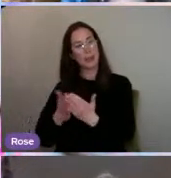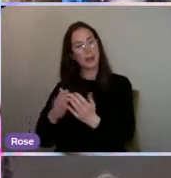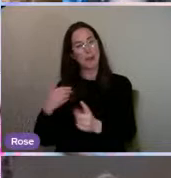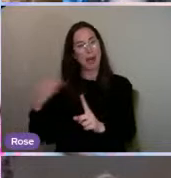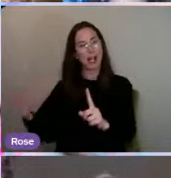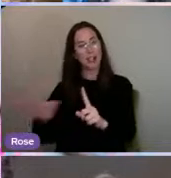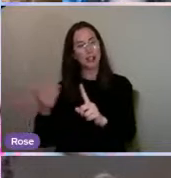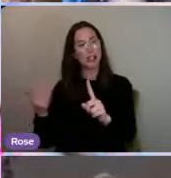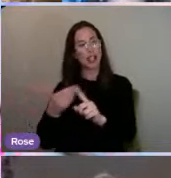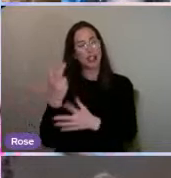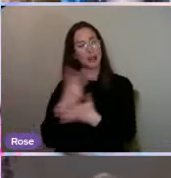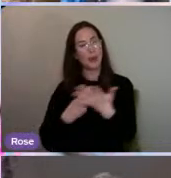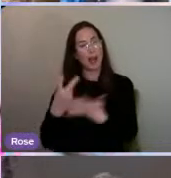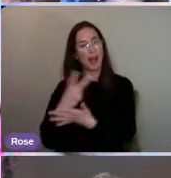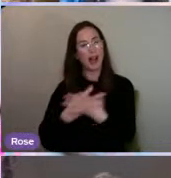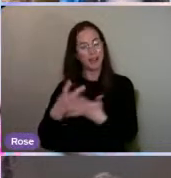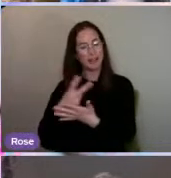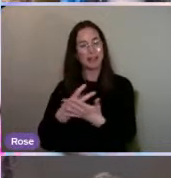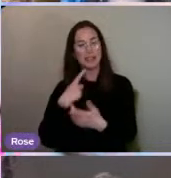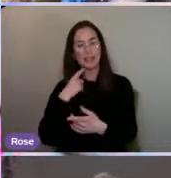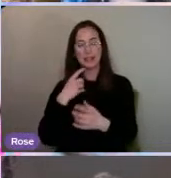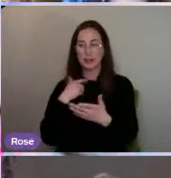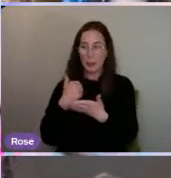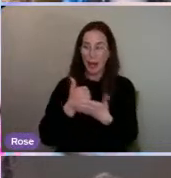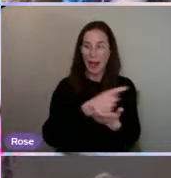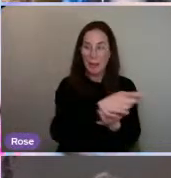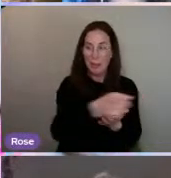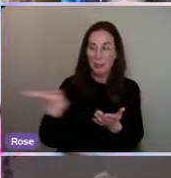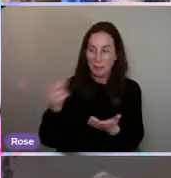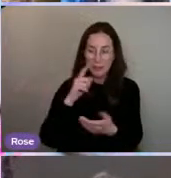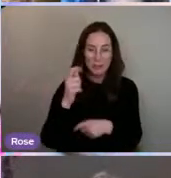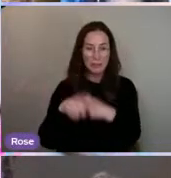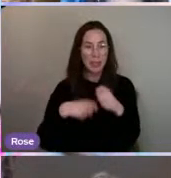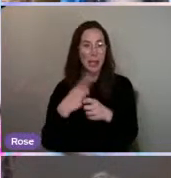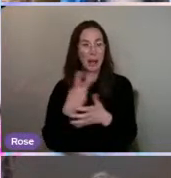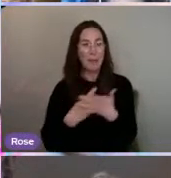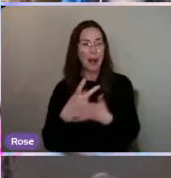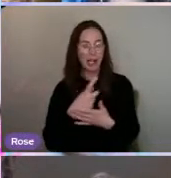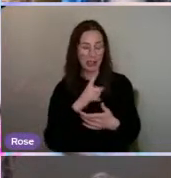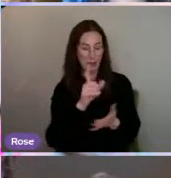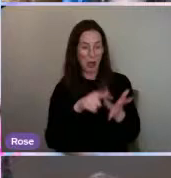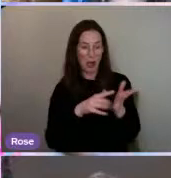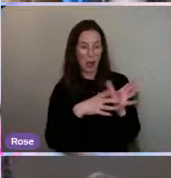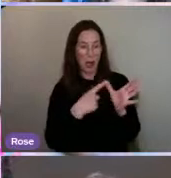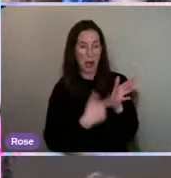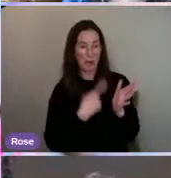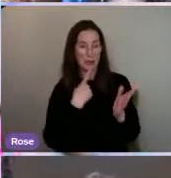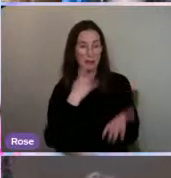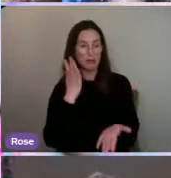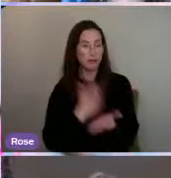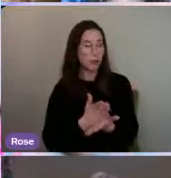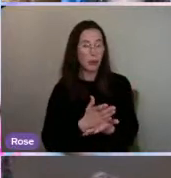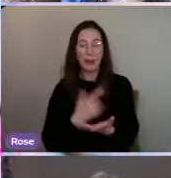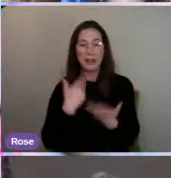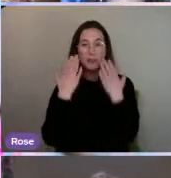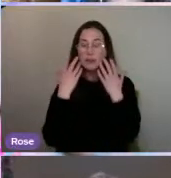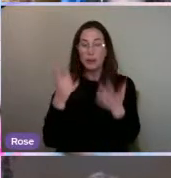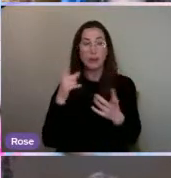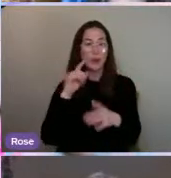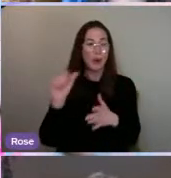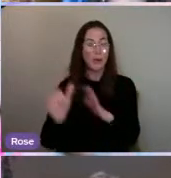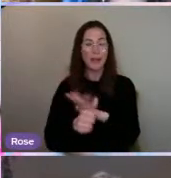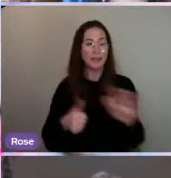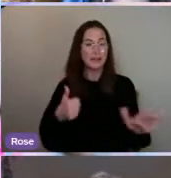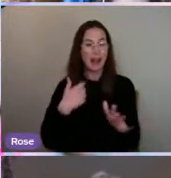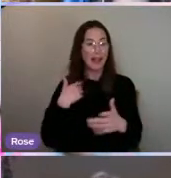Artists, to help other people become artists. Because what Omar said is very true. People don't know their talent, and they die before they've